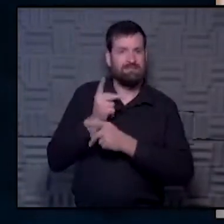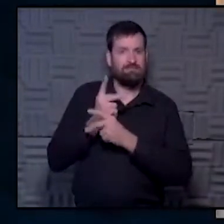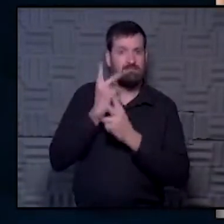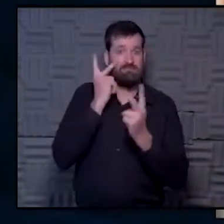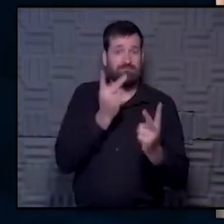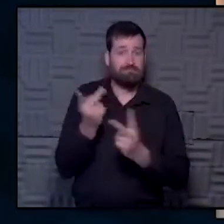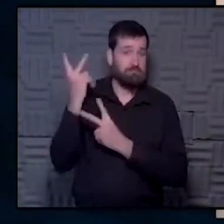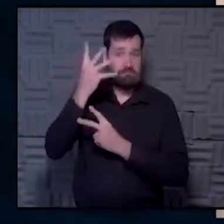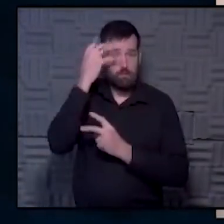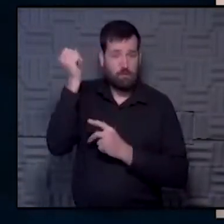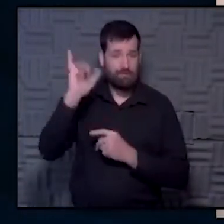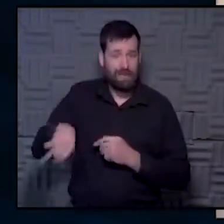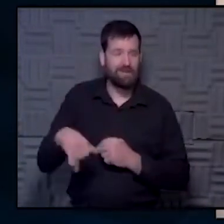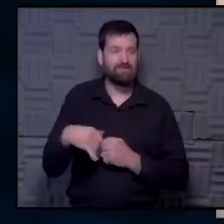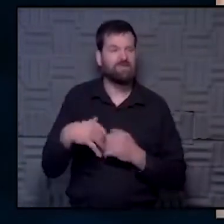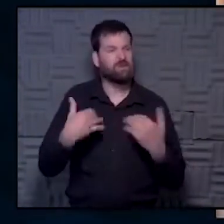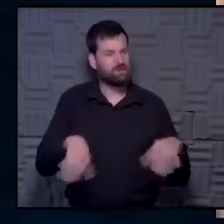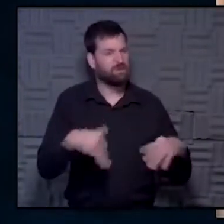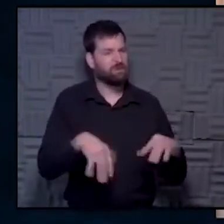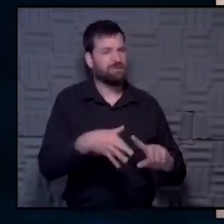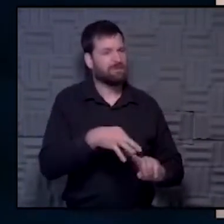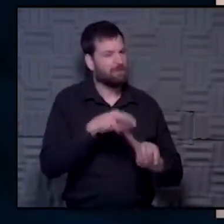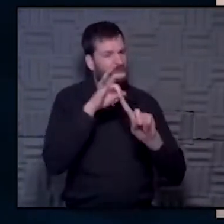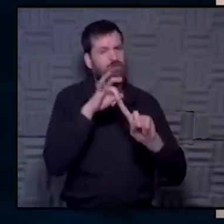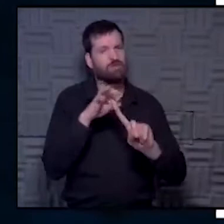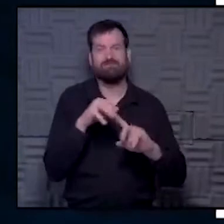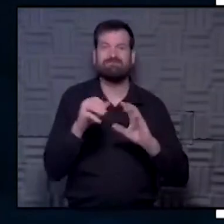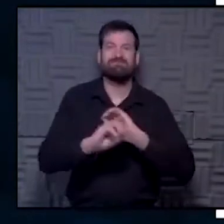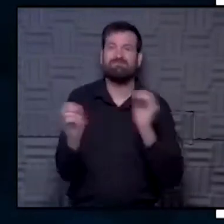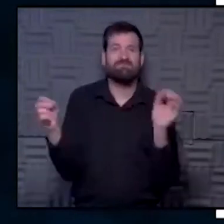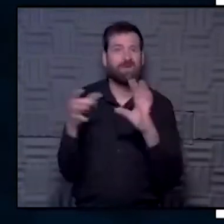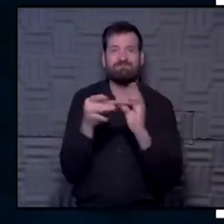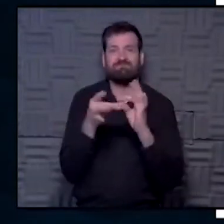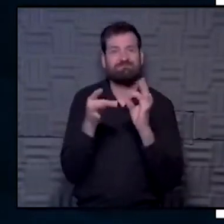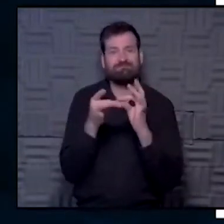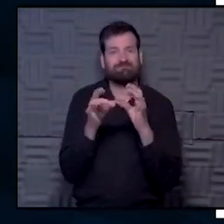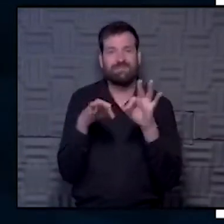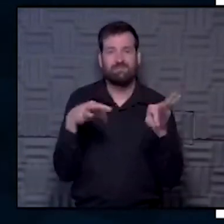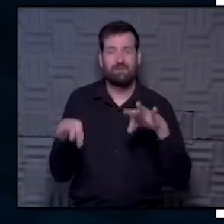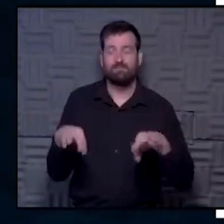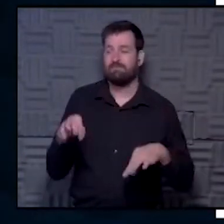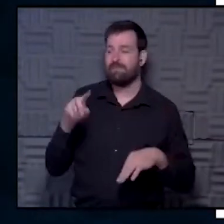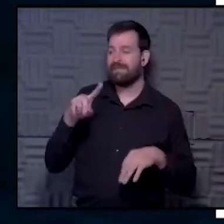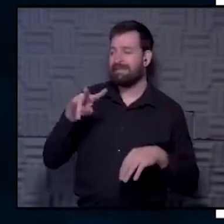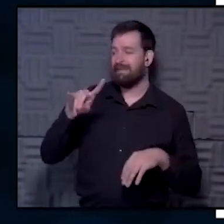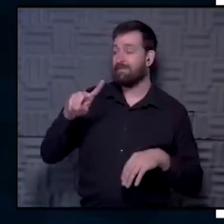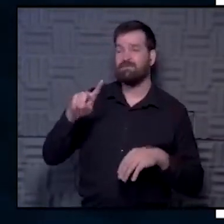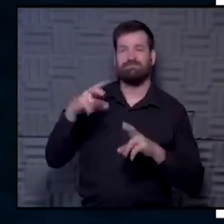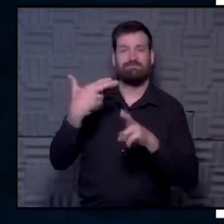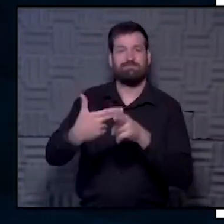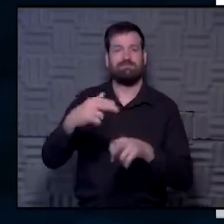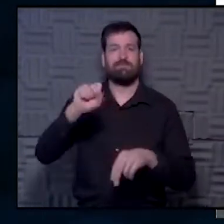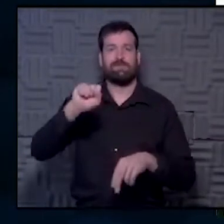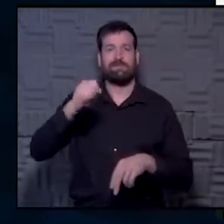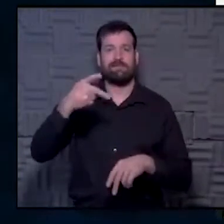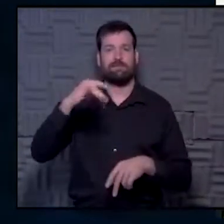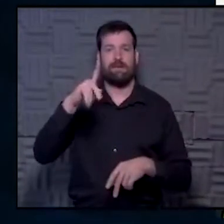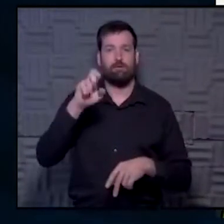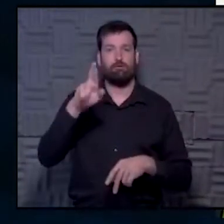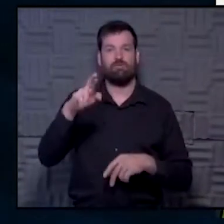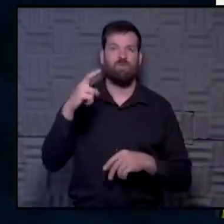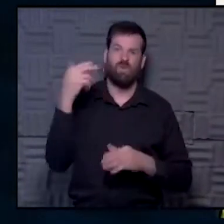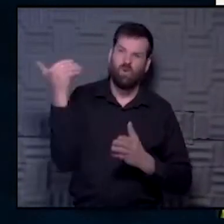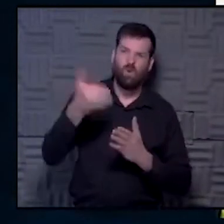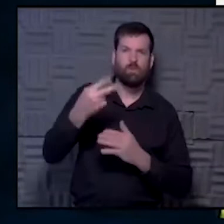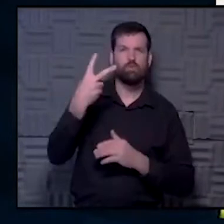alive. It's some kind of special. There's not a word for it. David Schell, better known as Spider, suffered nearly two decades